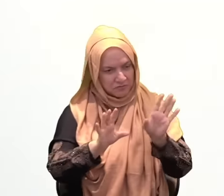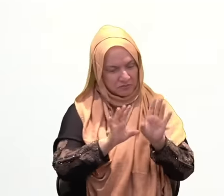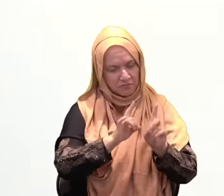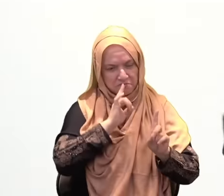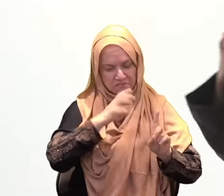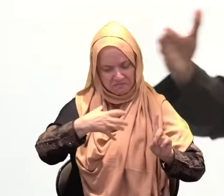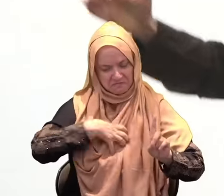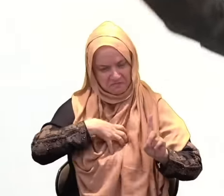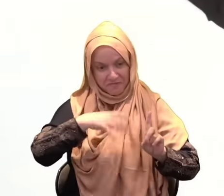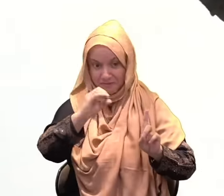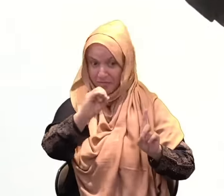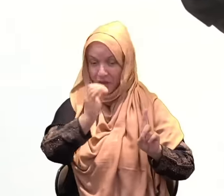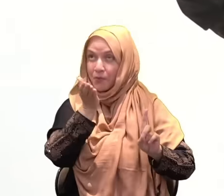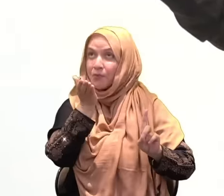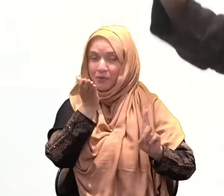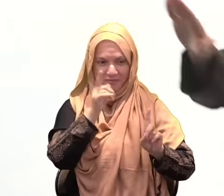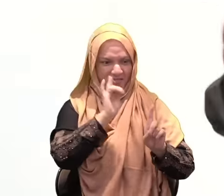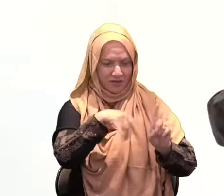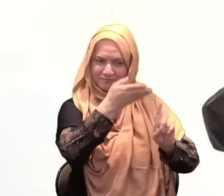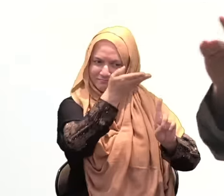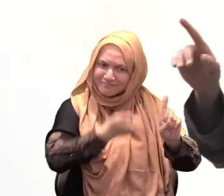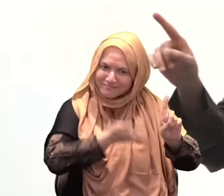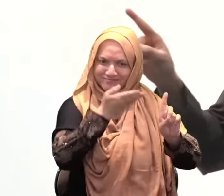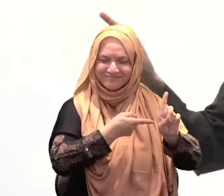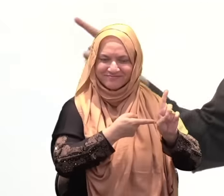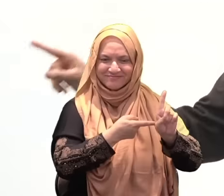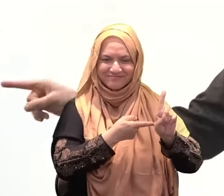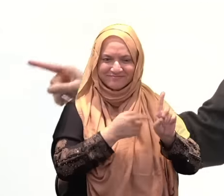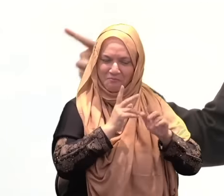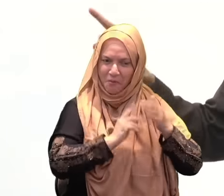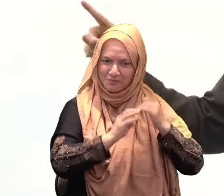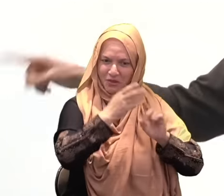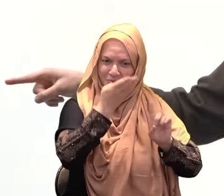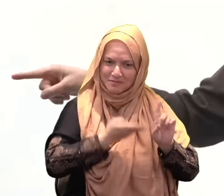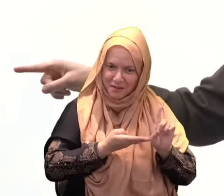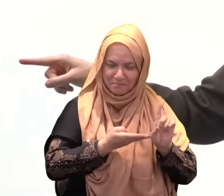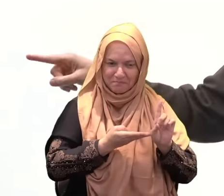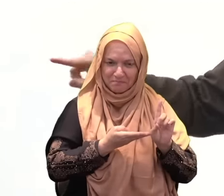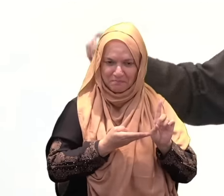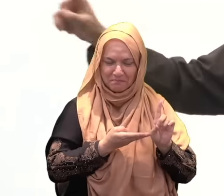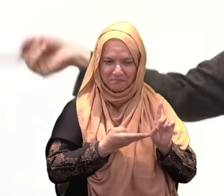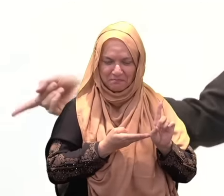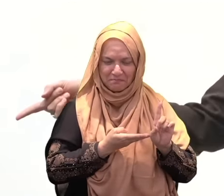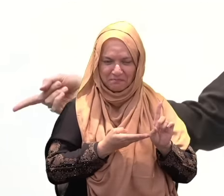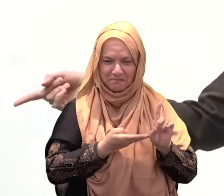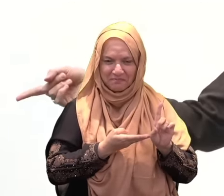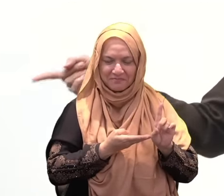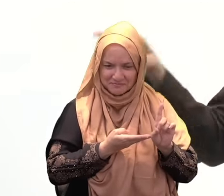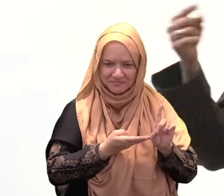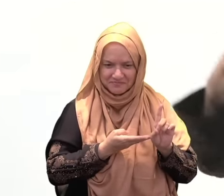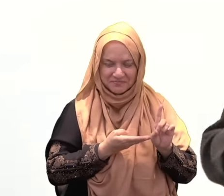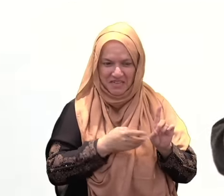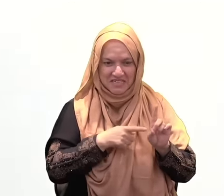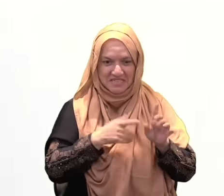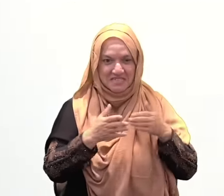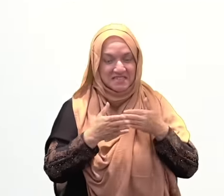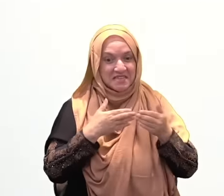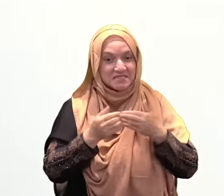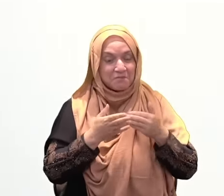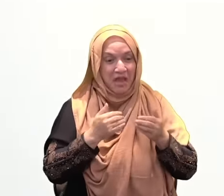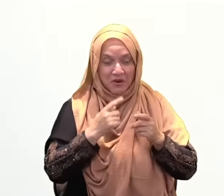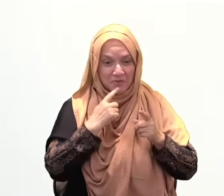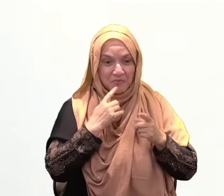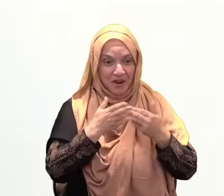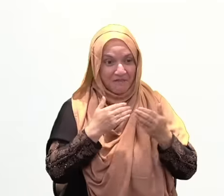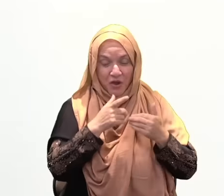about that. Despite his position, whether it was a host from the outside of his home, or whether it was what